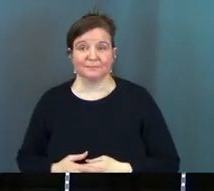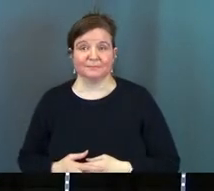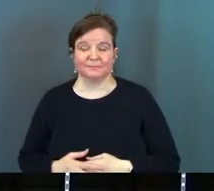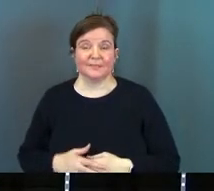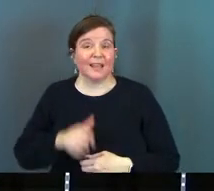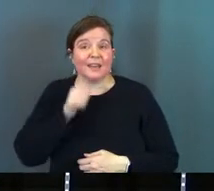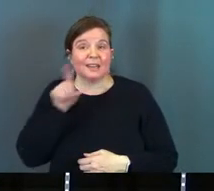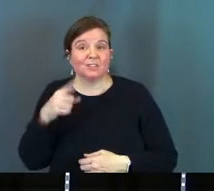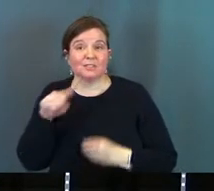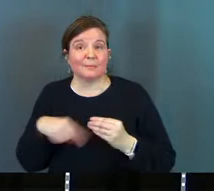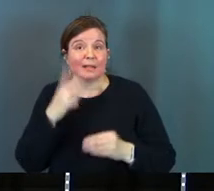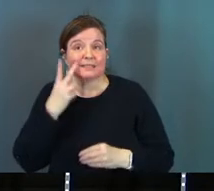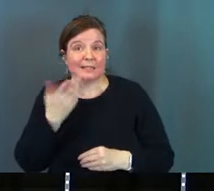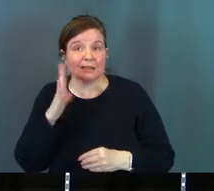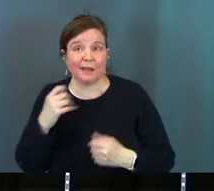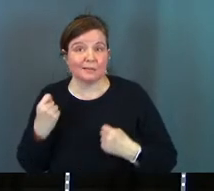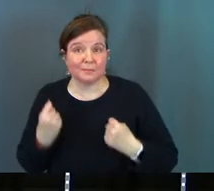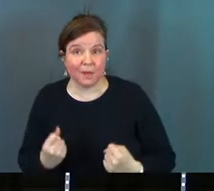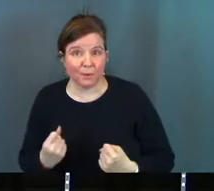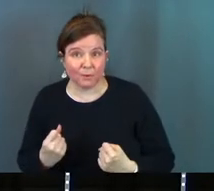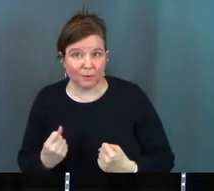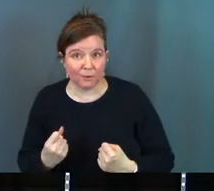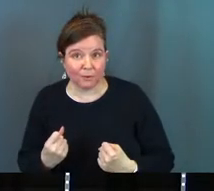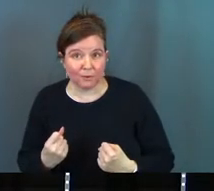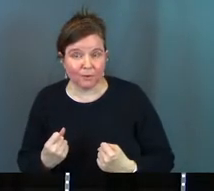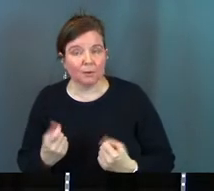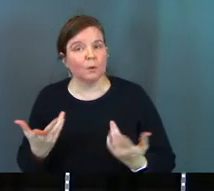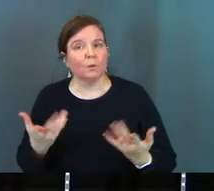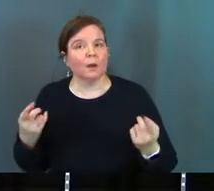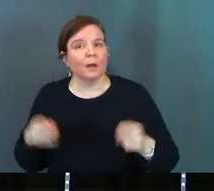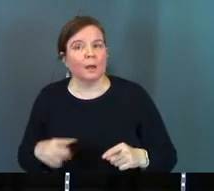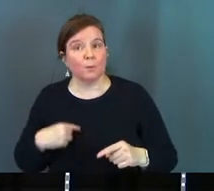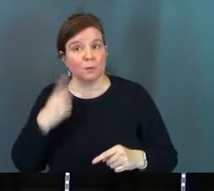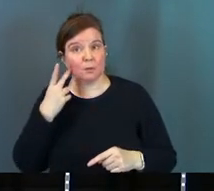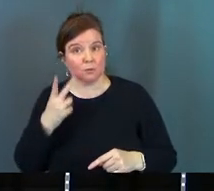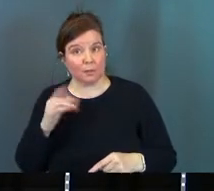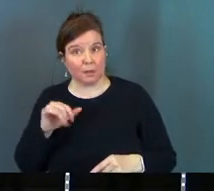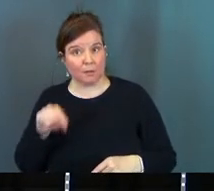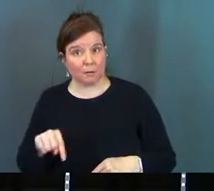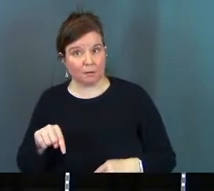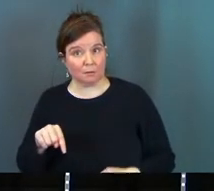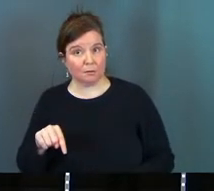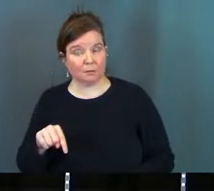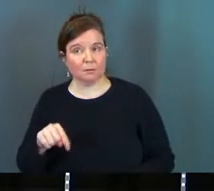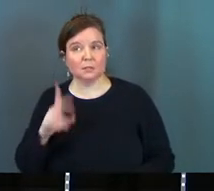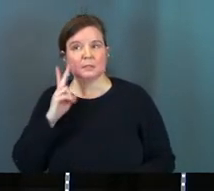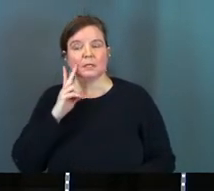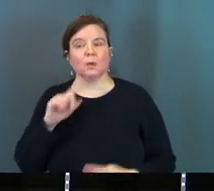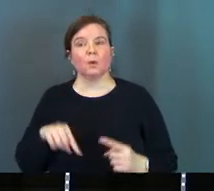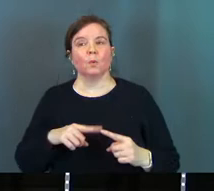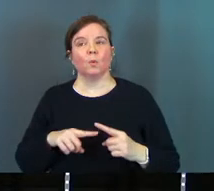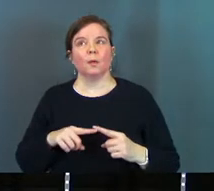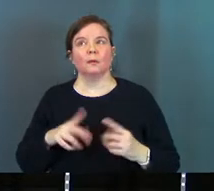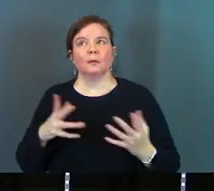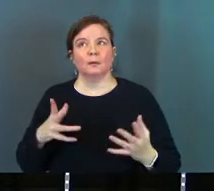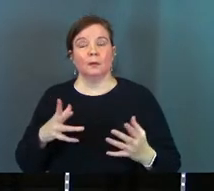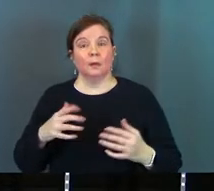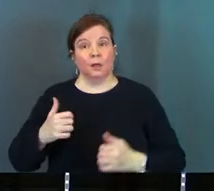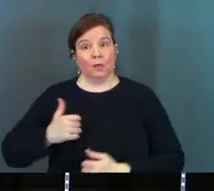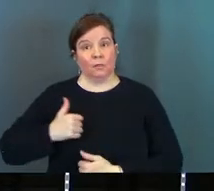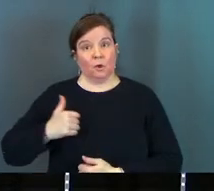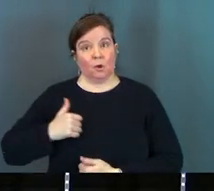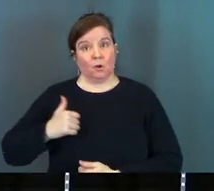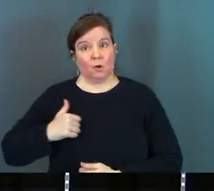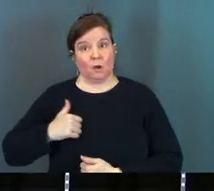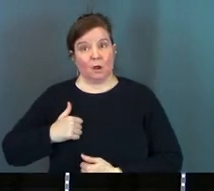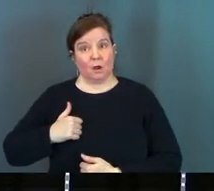And it's not just about seeing God's power. See, what happened when they saw that? See, when the armies